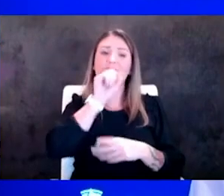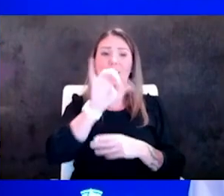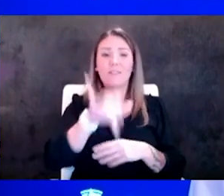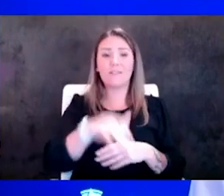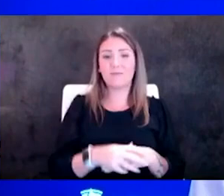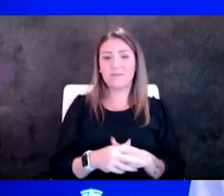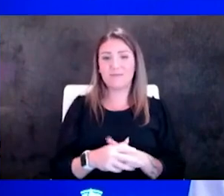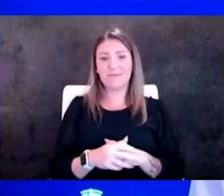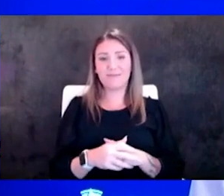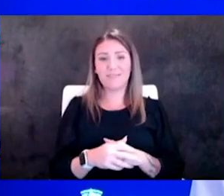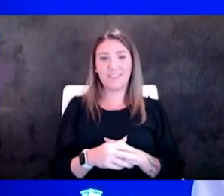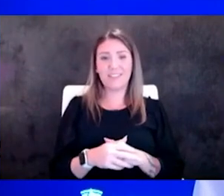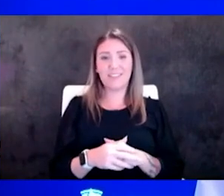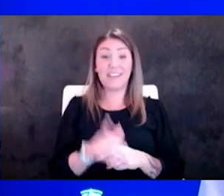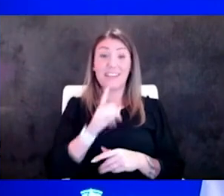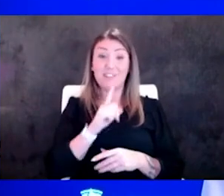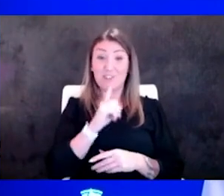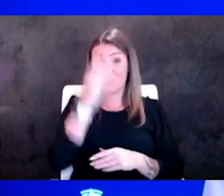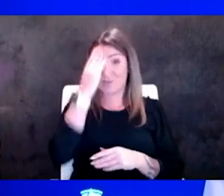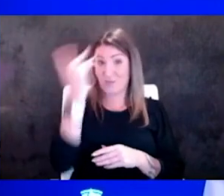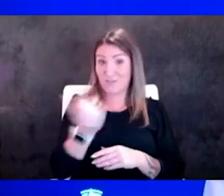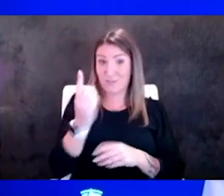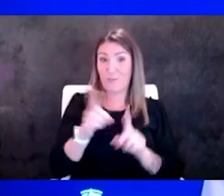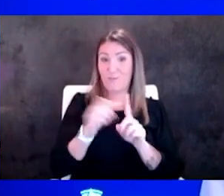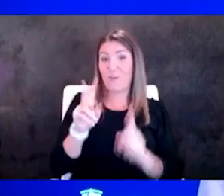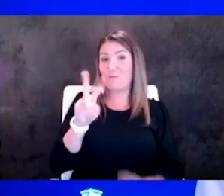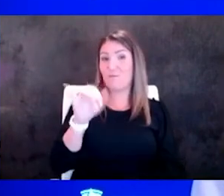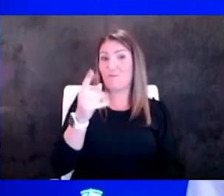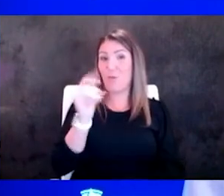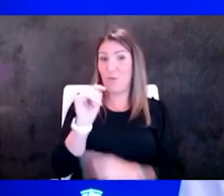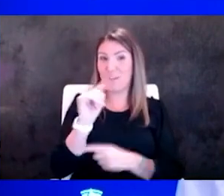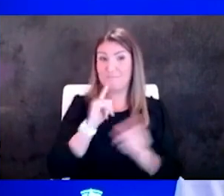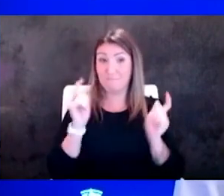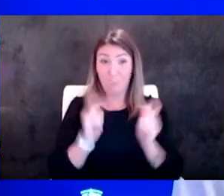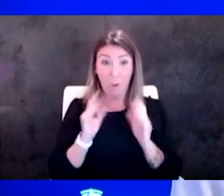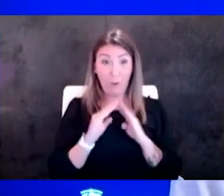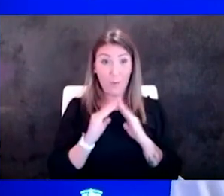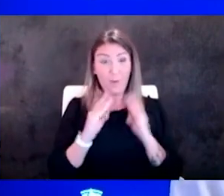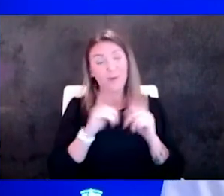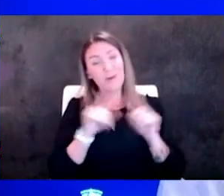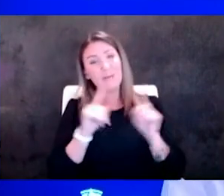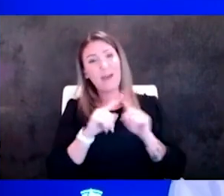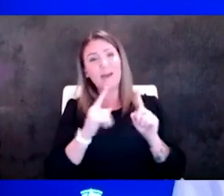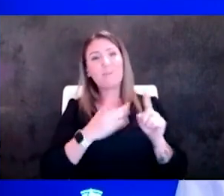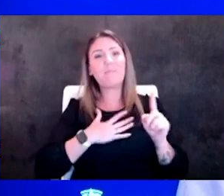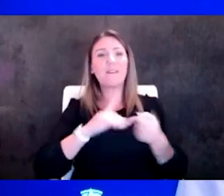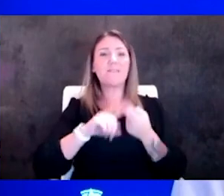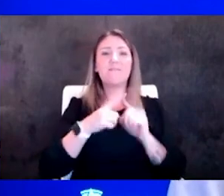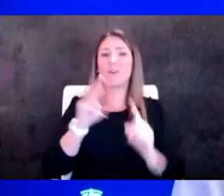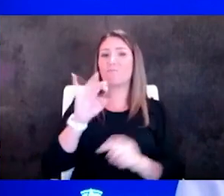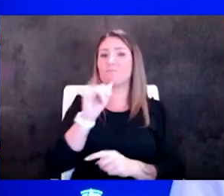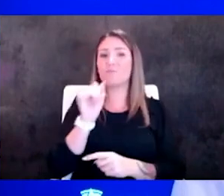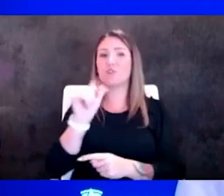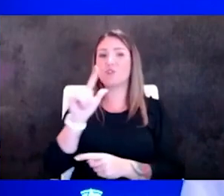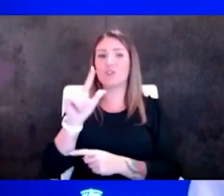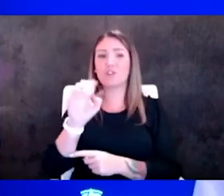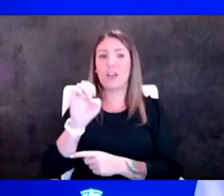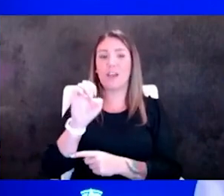i actually know somebody from beloit it's a very small community but my friend michelle reader from uh known her